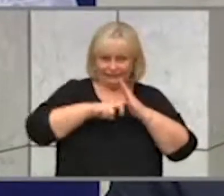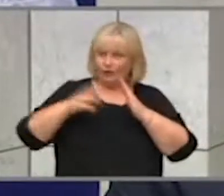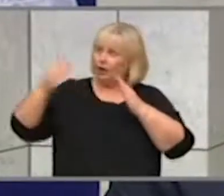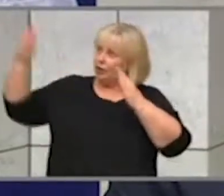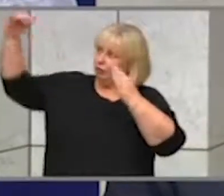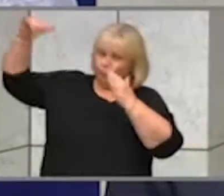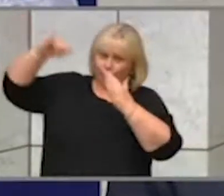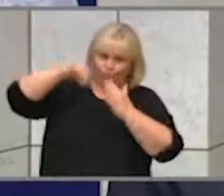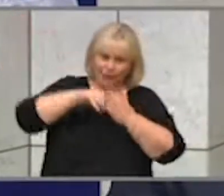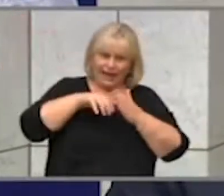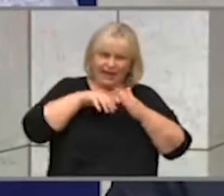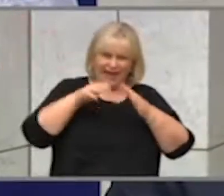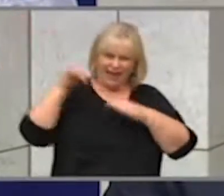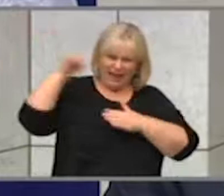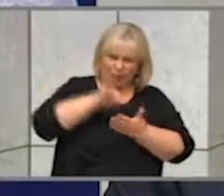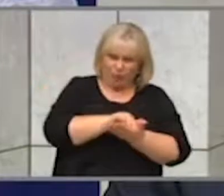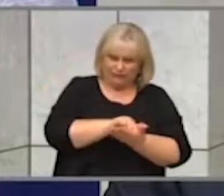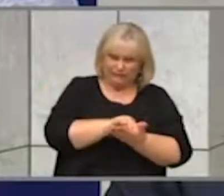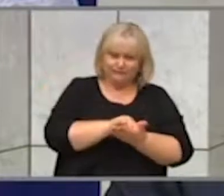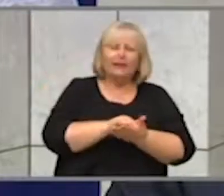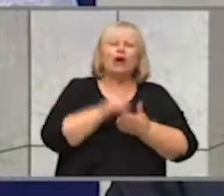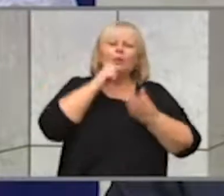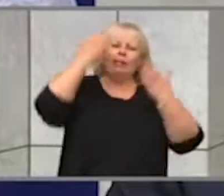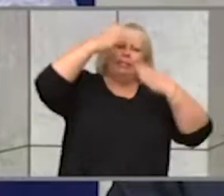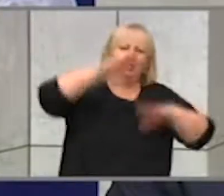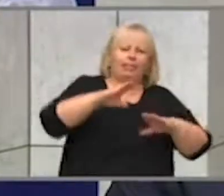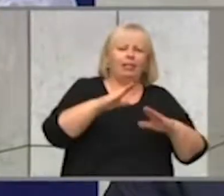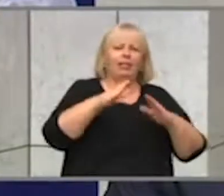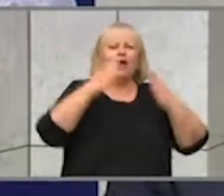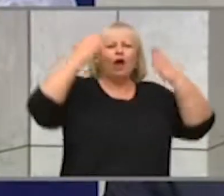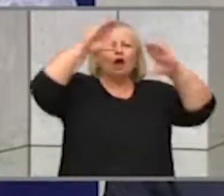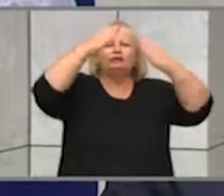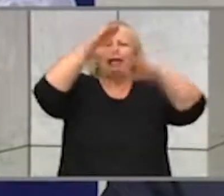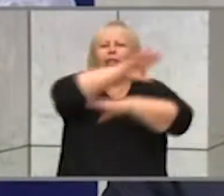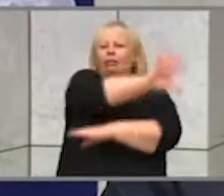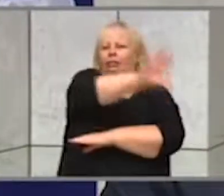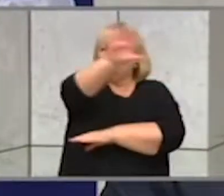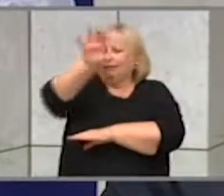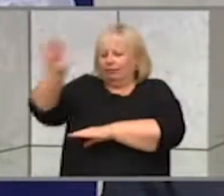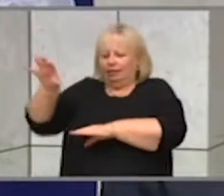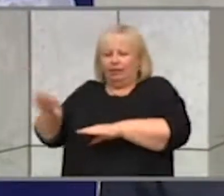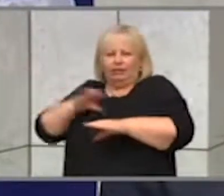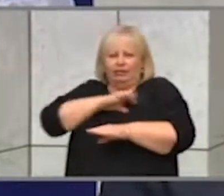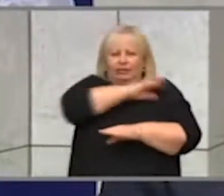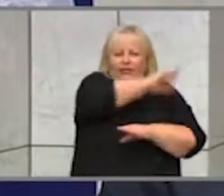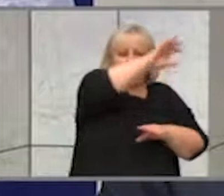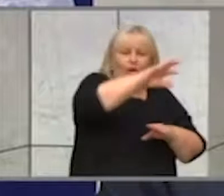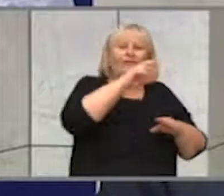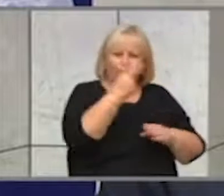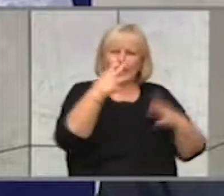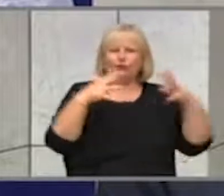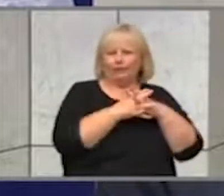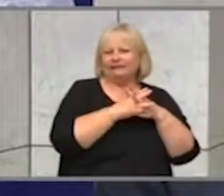hotels and other accommodation facilities for the two weeks of their mandatory self